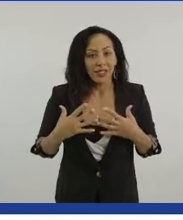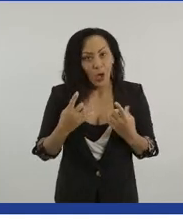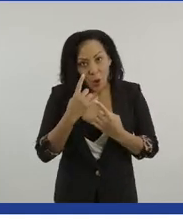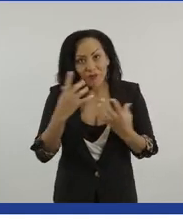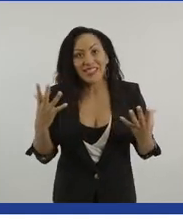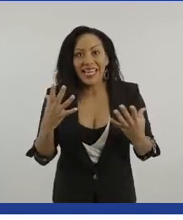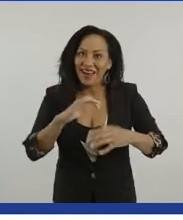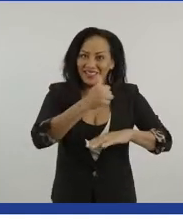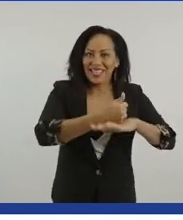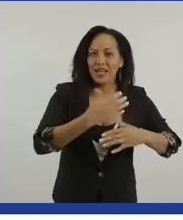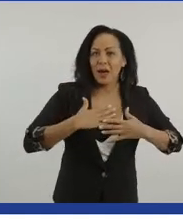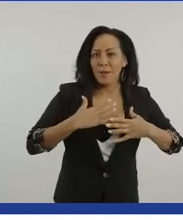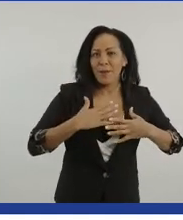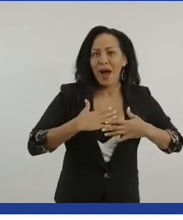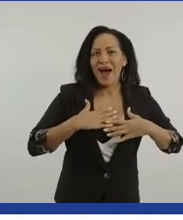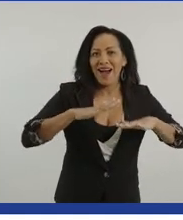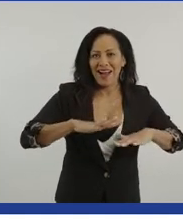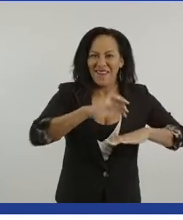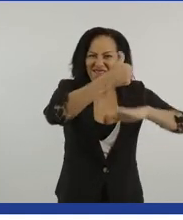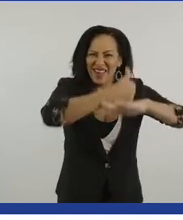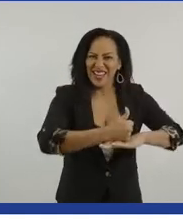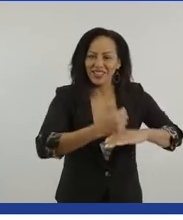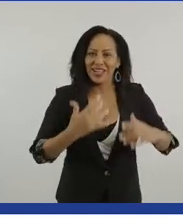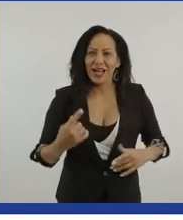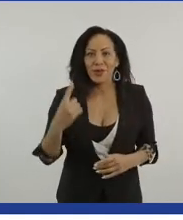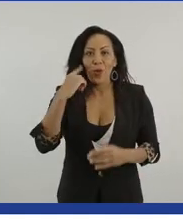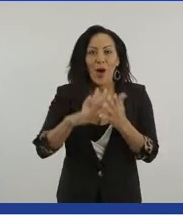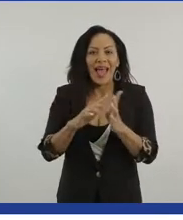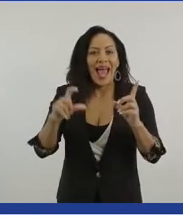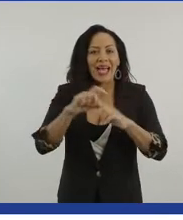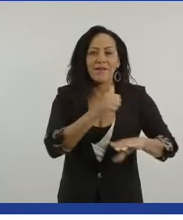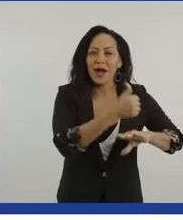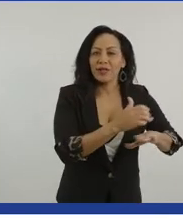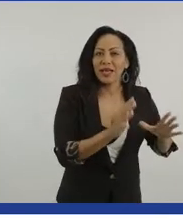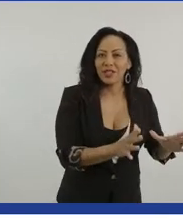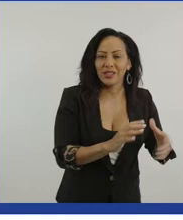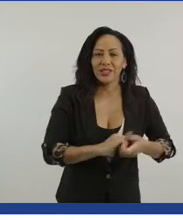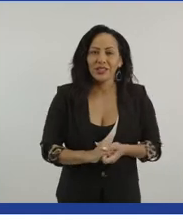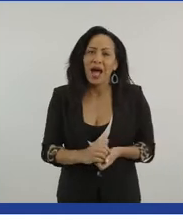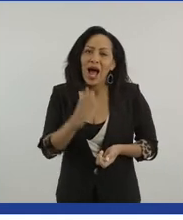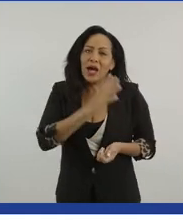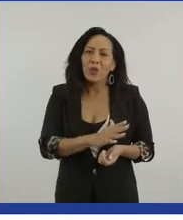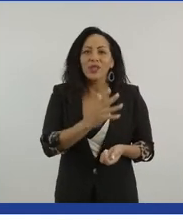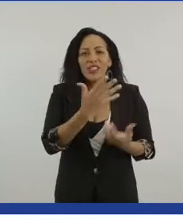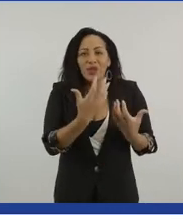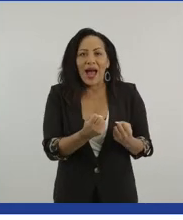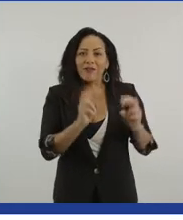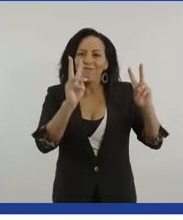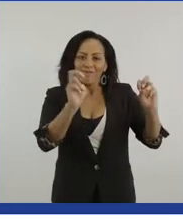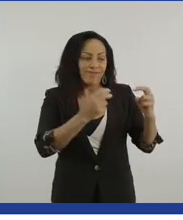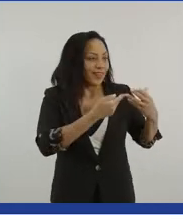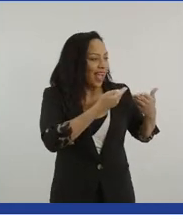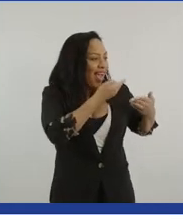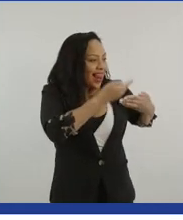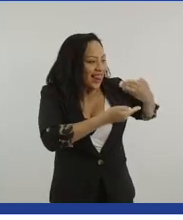my own foundation, Richard Whiten Foundation. And, and because I want to have that lasting legacy, it's not just about